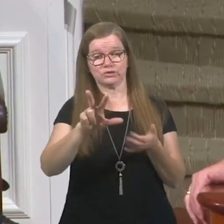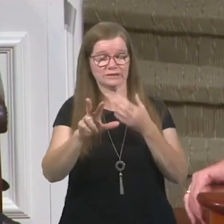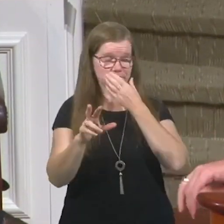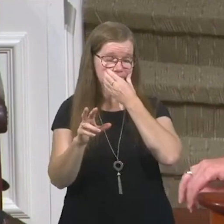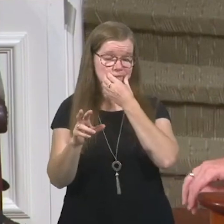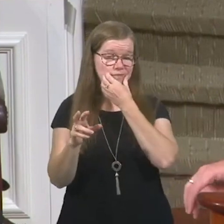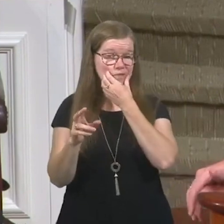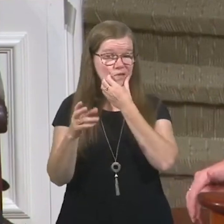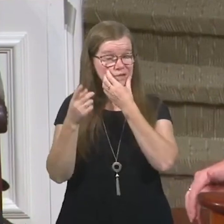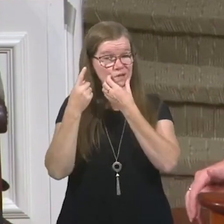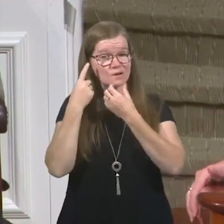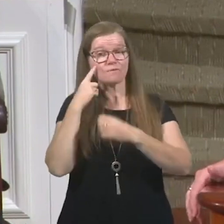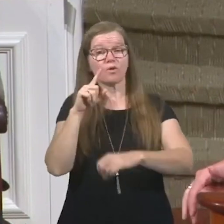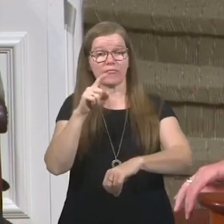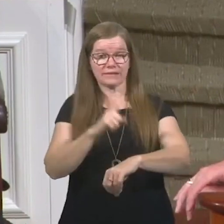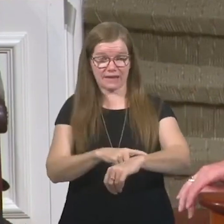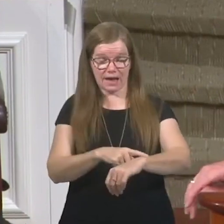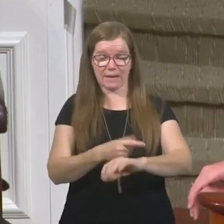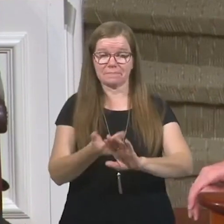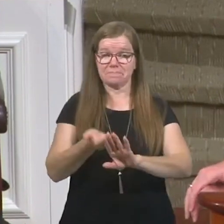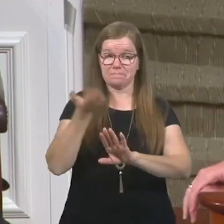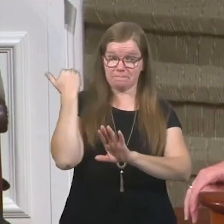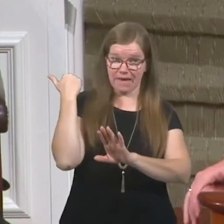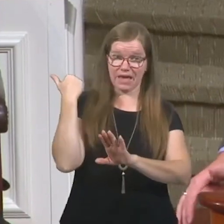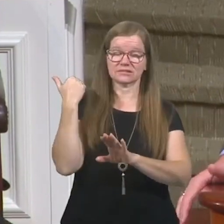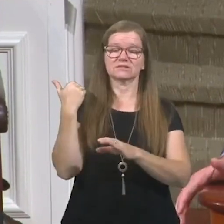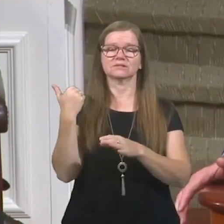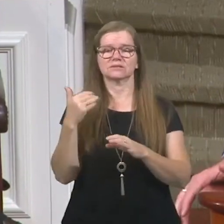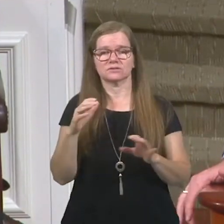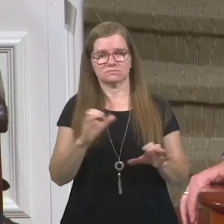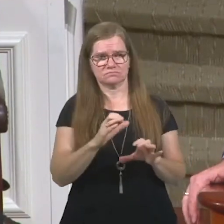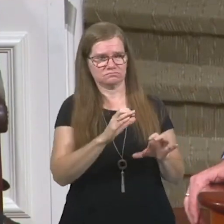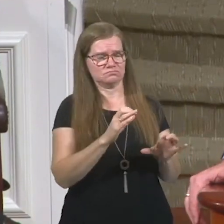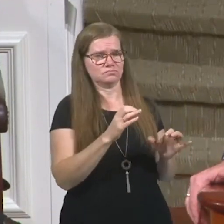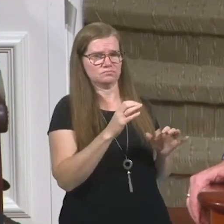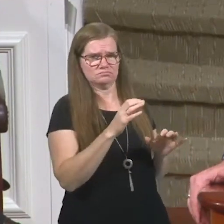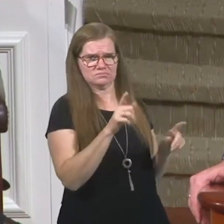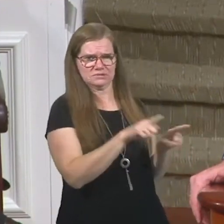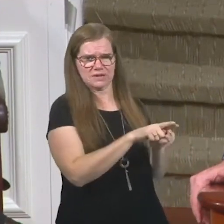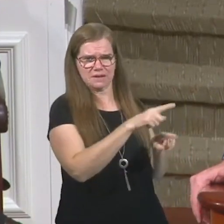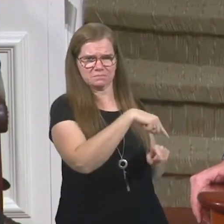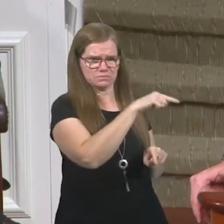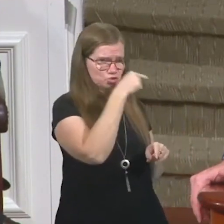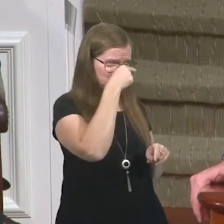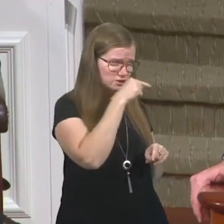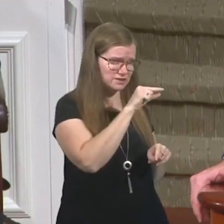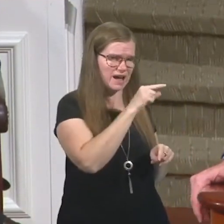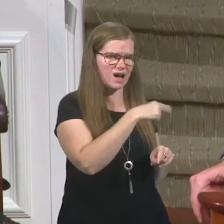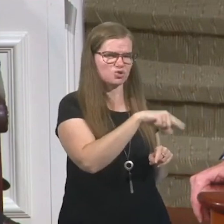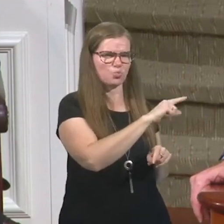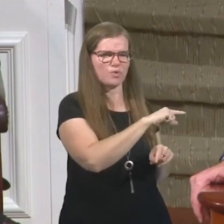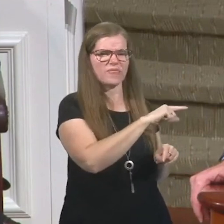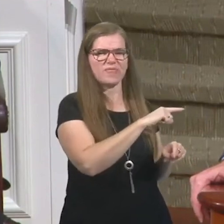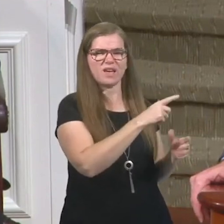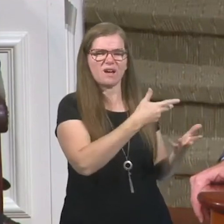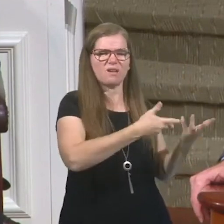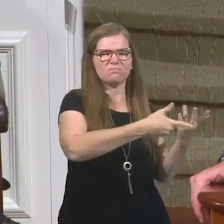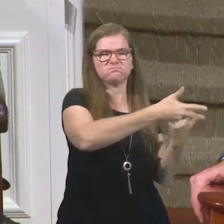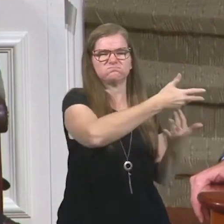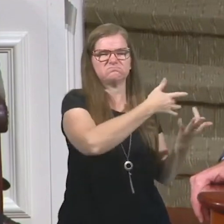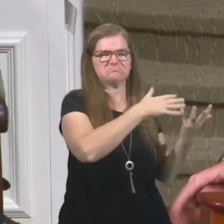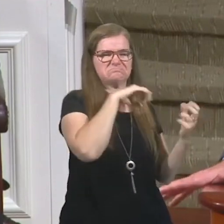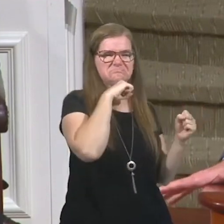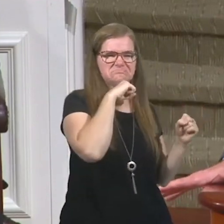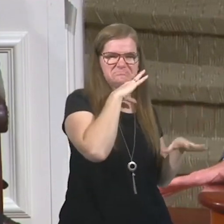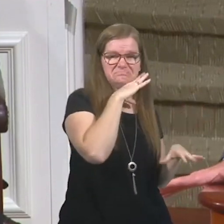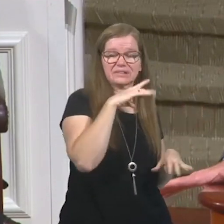again, Again, for the time was passed in our life may suffice to have wrought the will of the Gentiles, just the way they, when they walked in lasciviousness. Lasciviousness